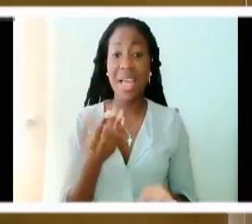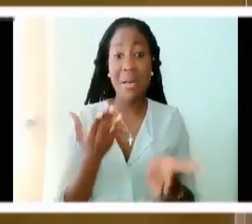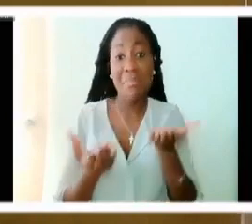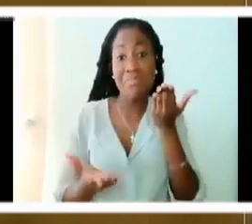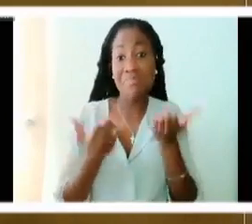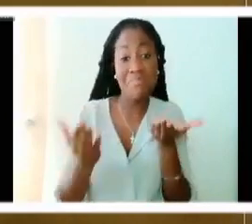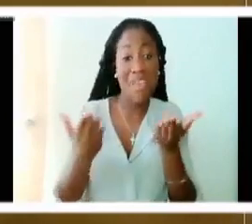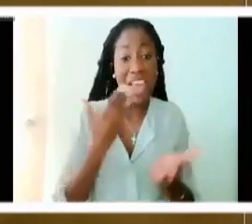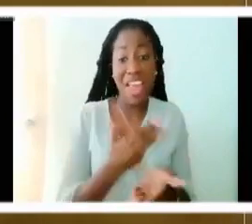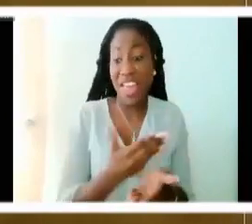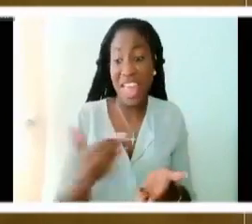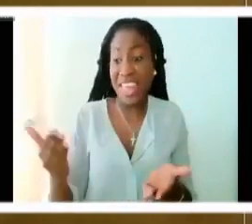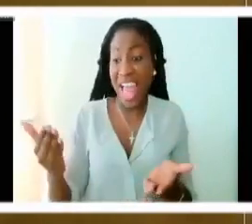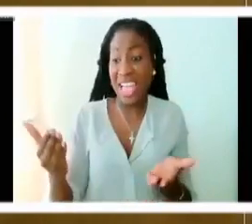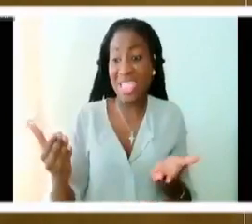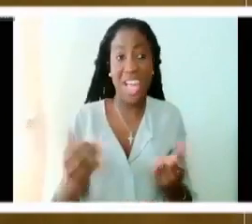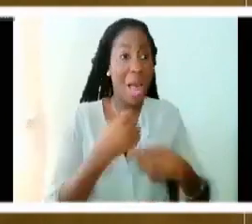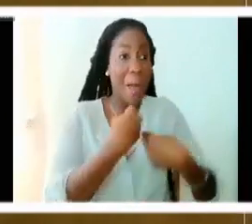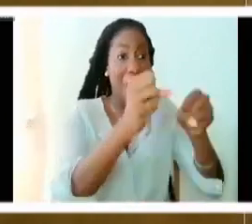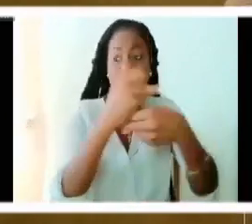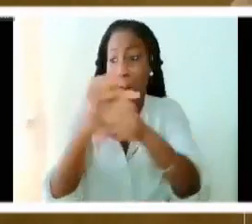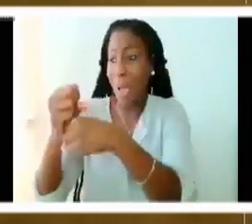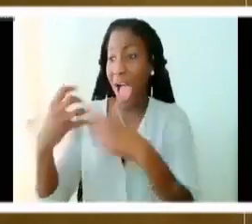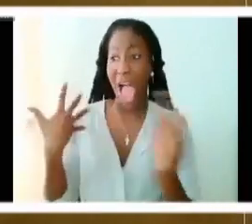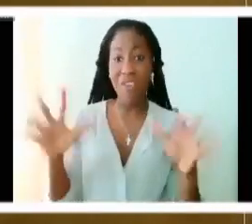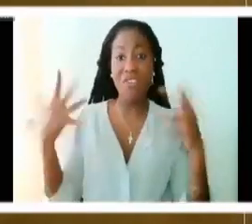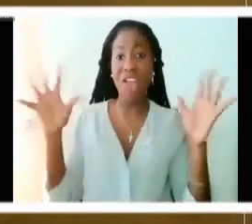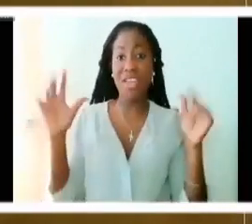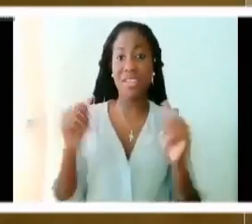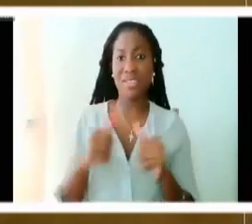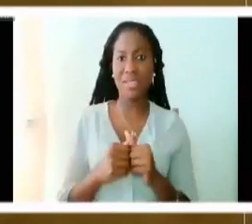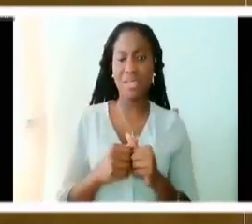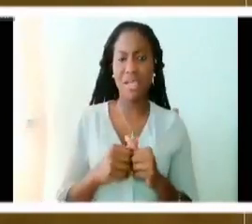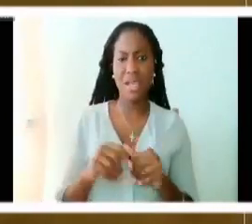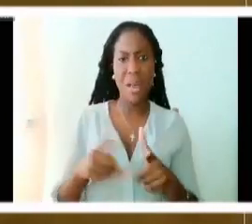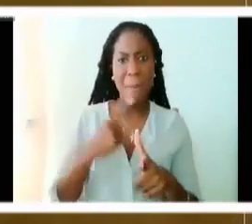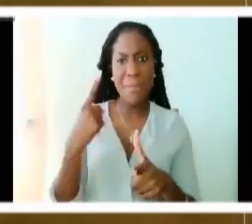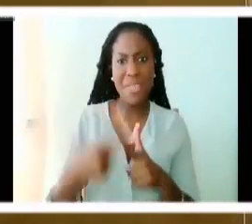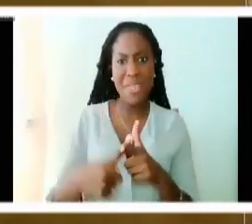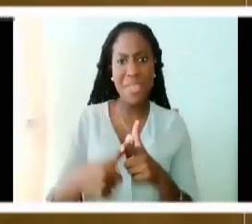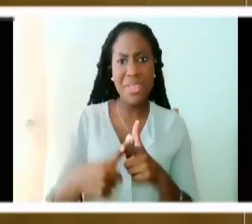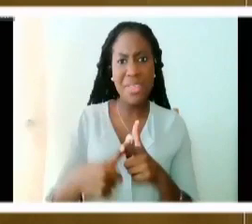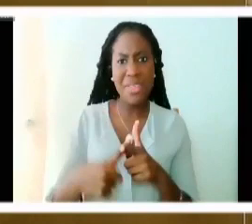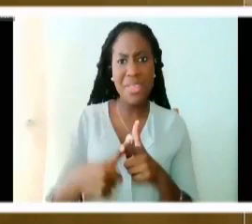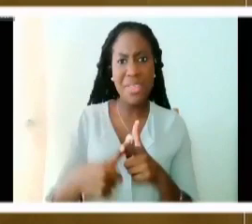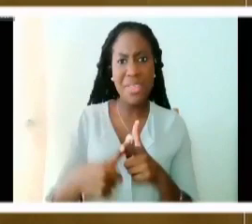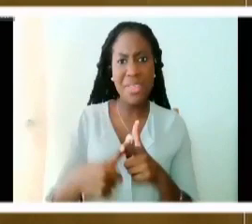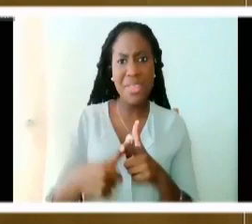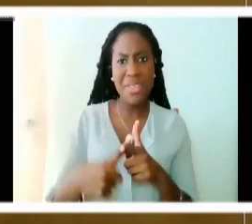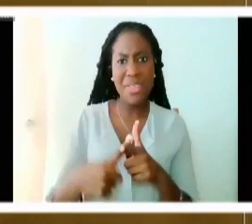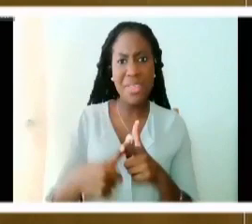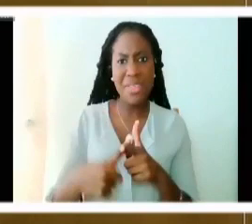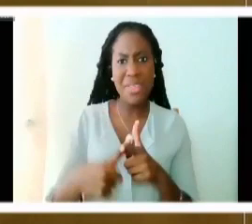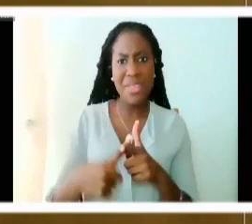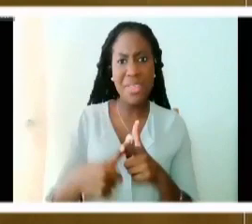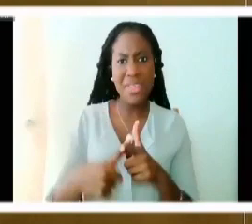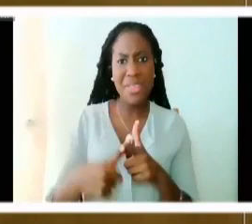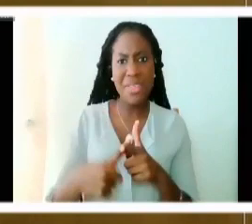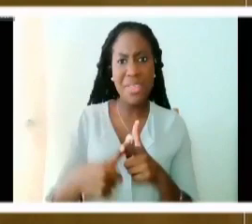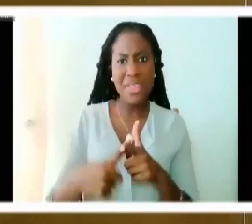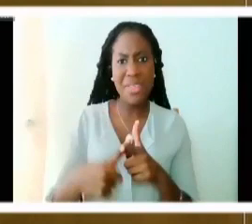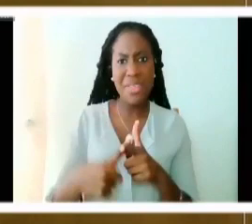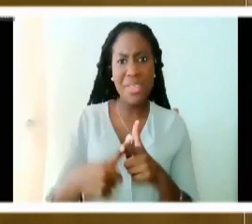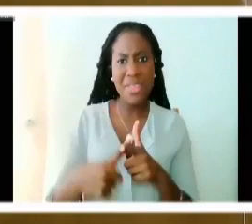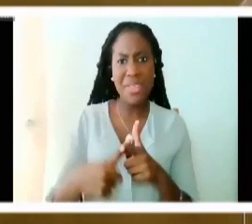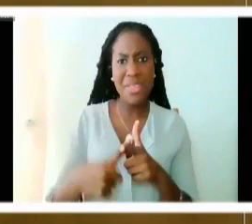a long time until he realized that the universe is expanding. And it is expanding in a particular rate. It is a